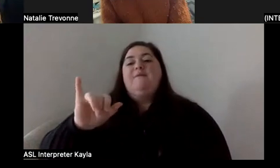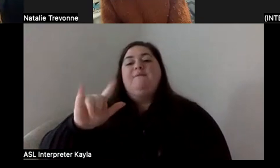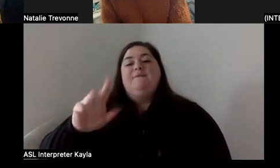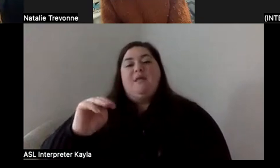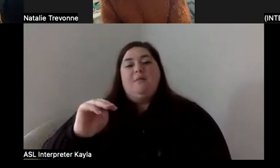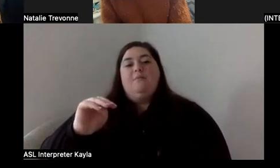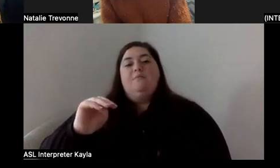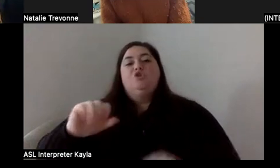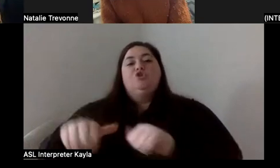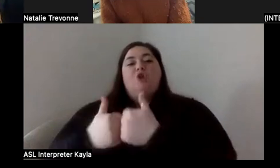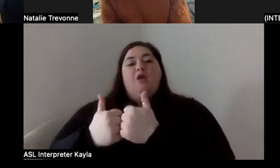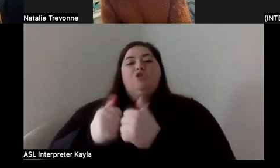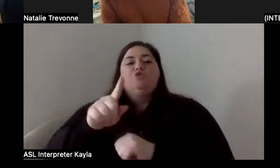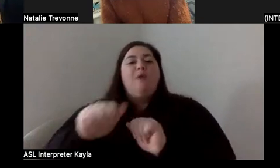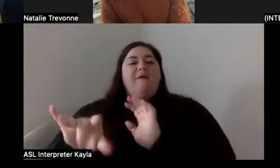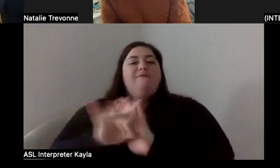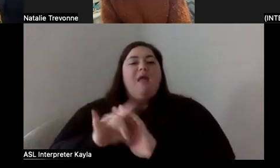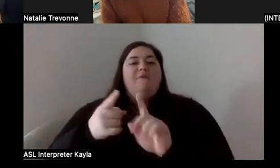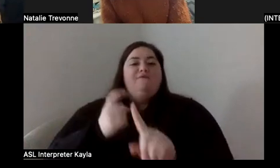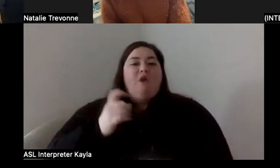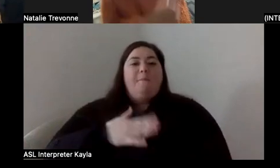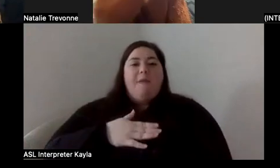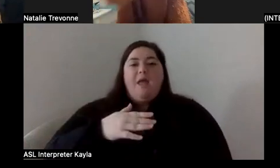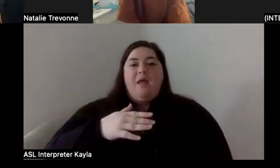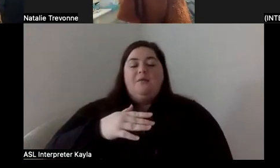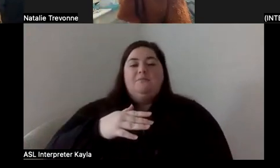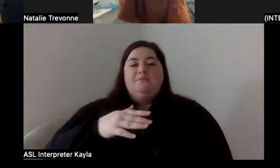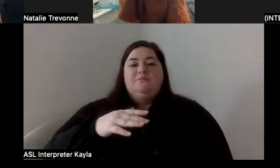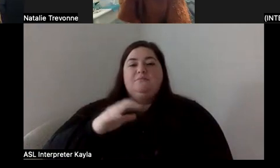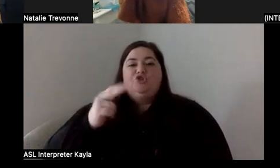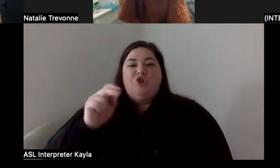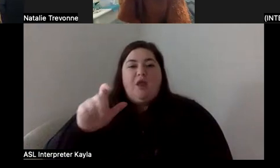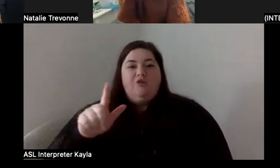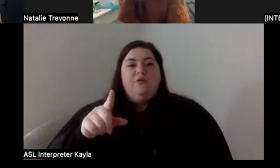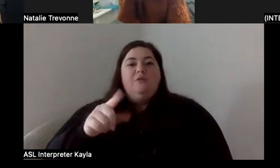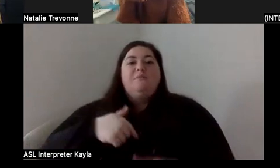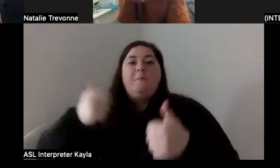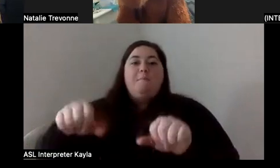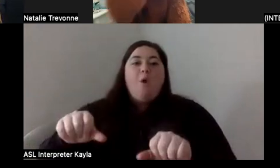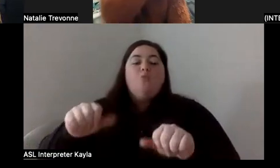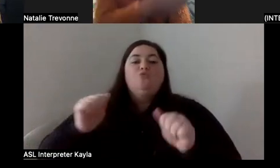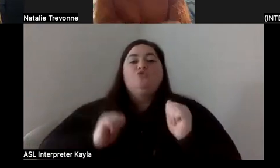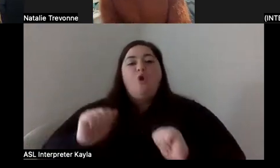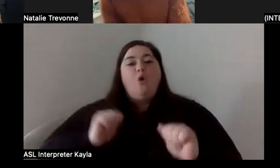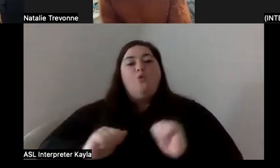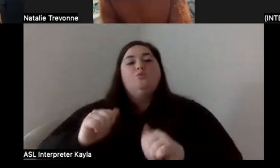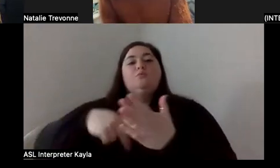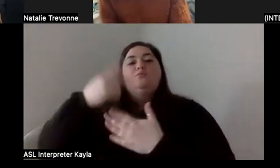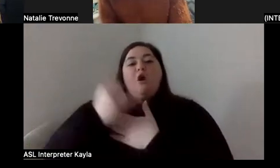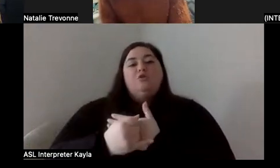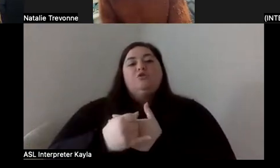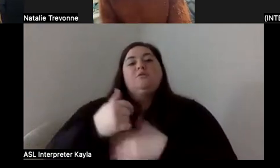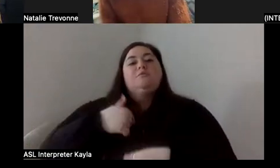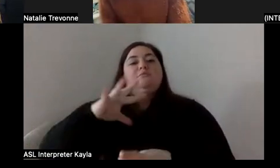from my channels. And you can follow me. I post things about shows, about projects I'm